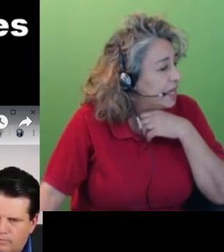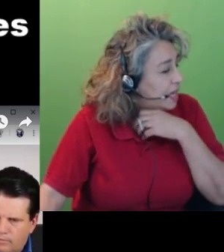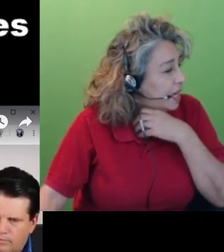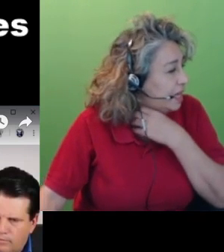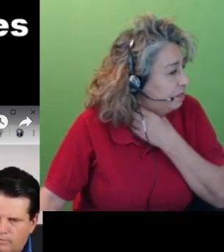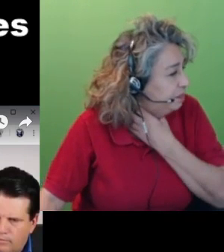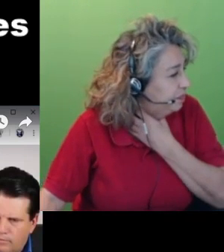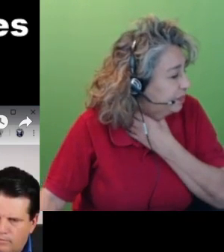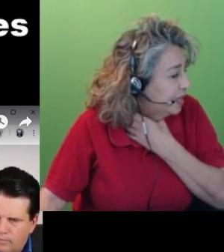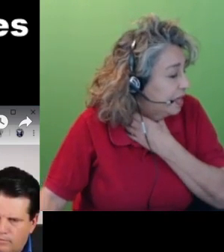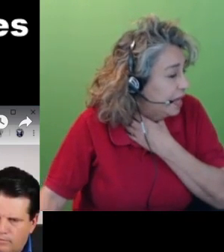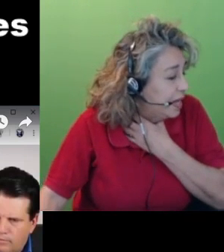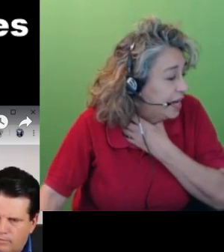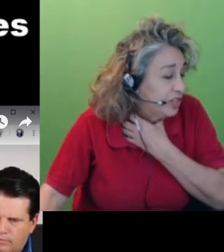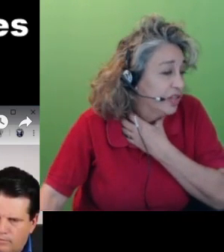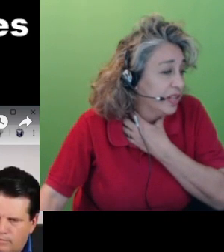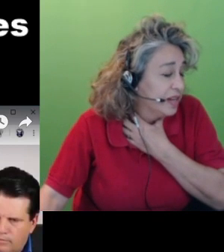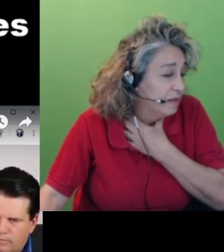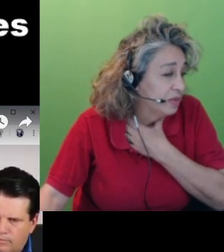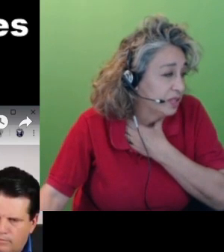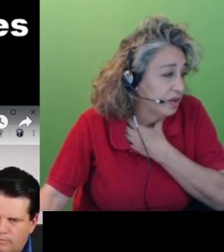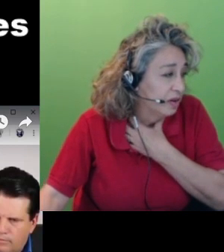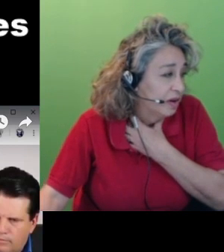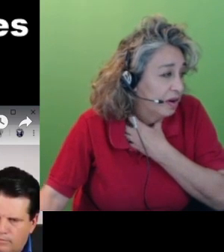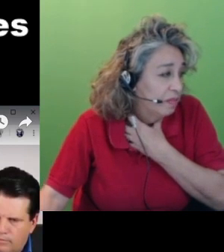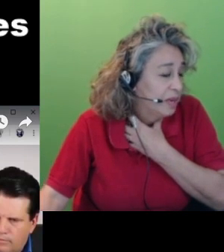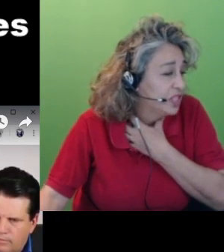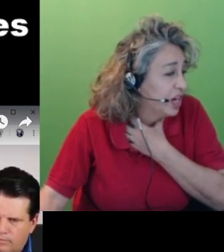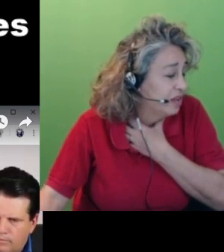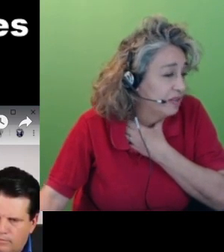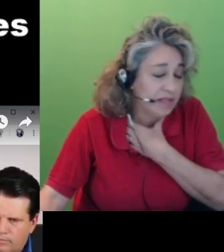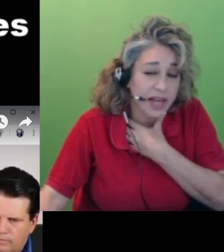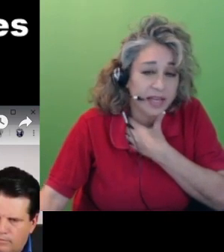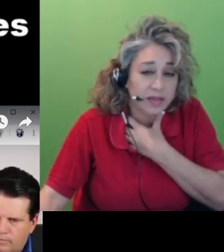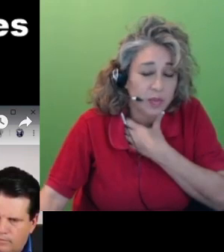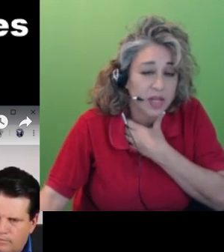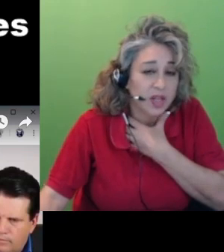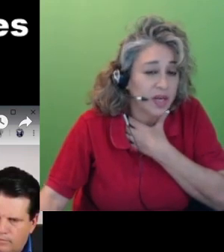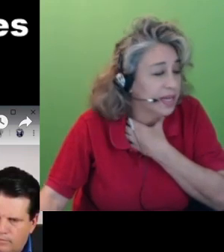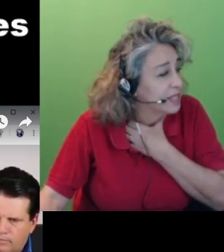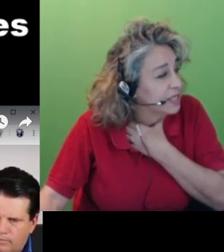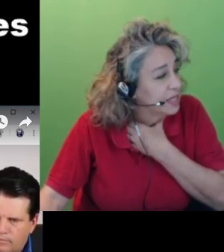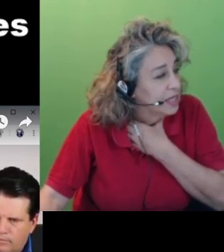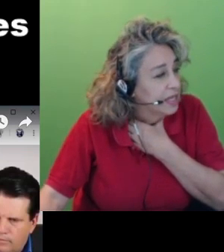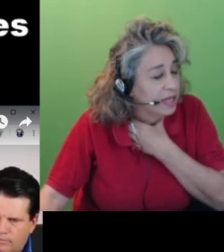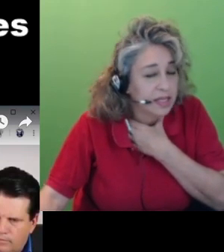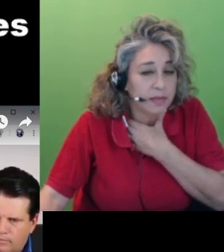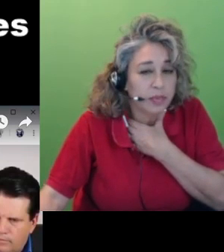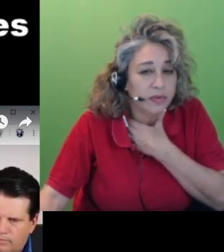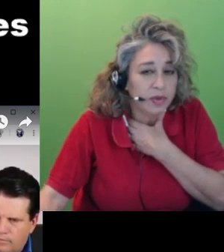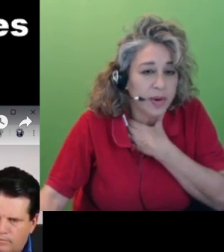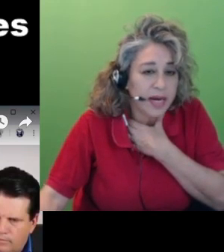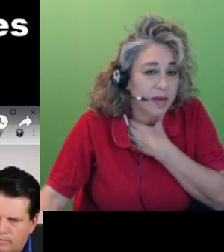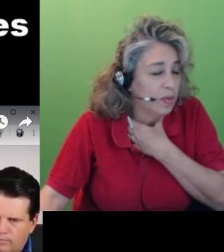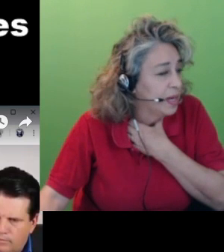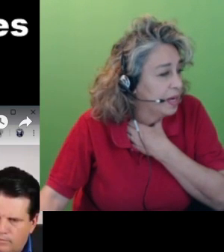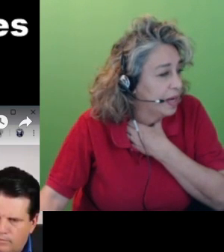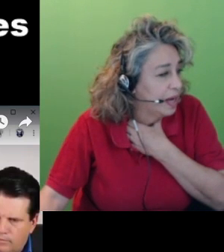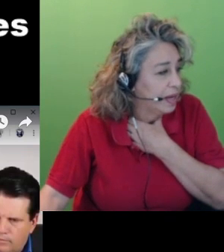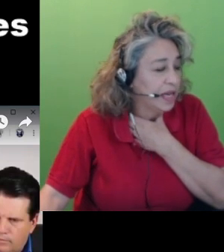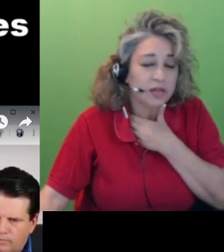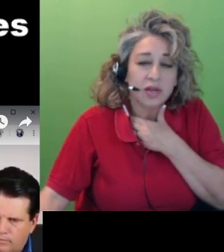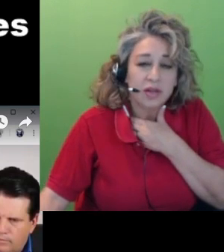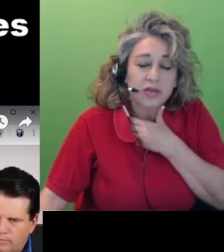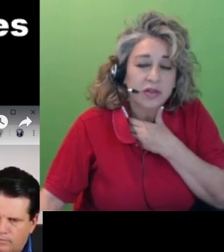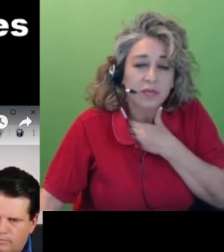um and actually the numbers are are much higher than that when you look at his approval rating when